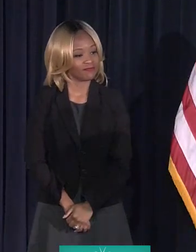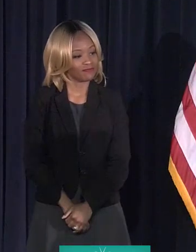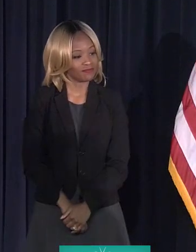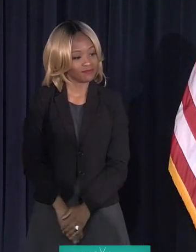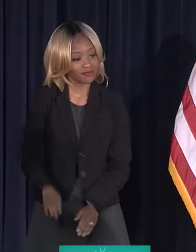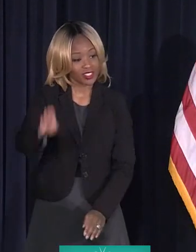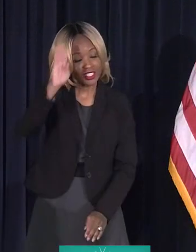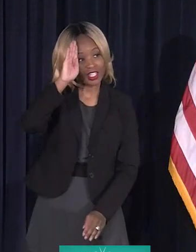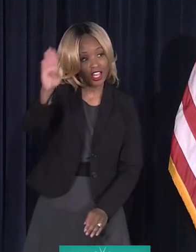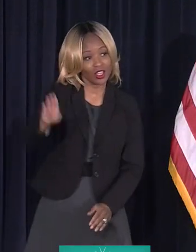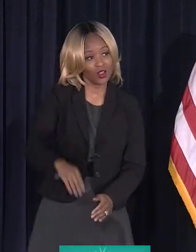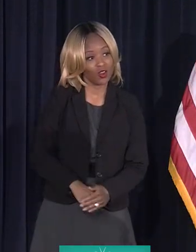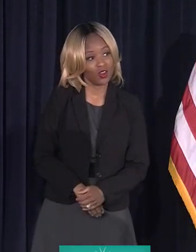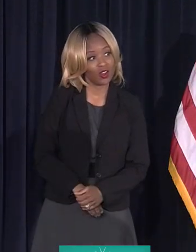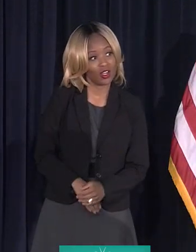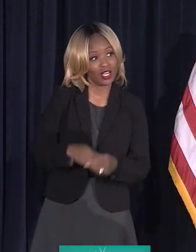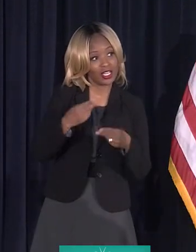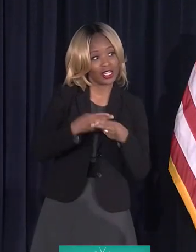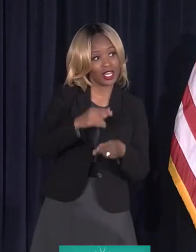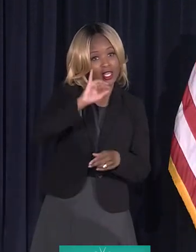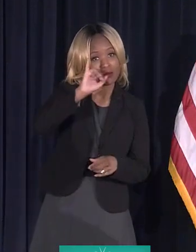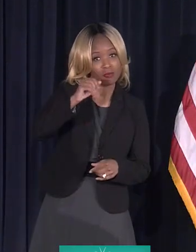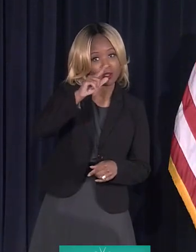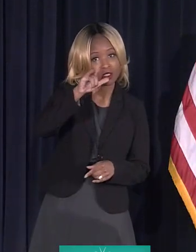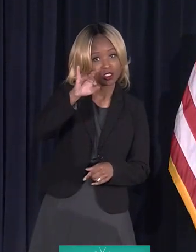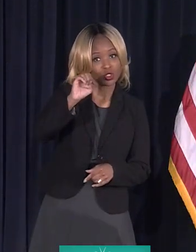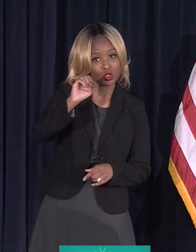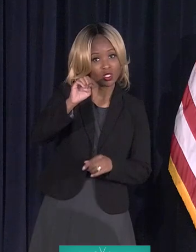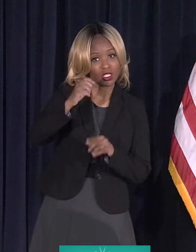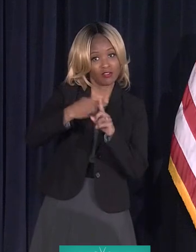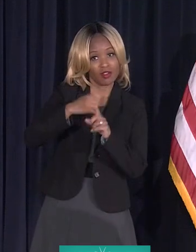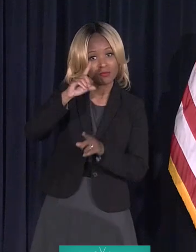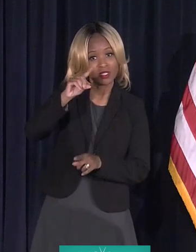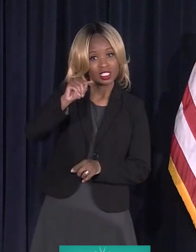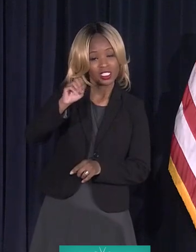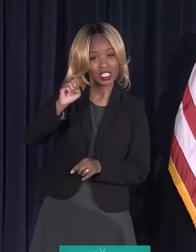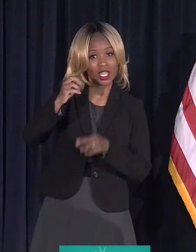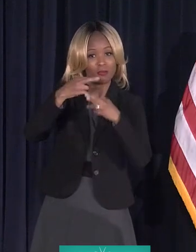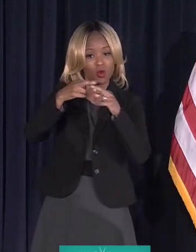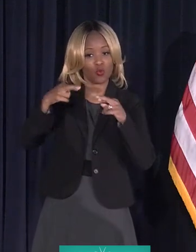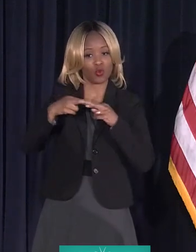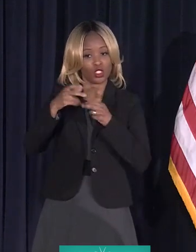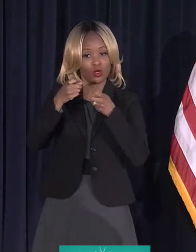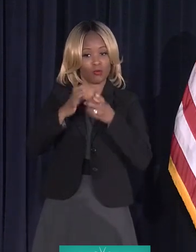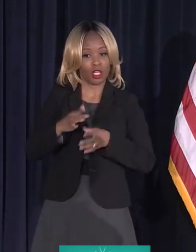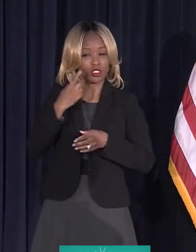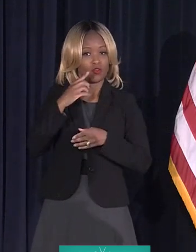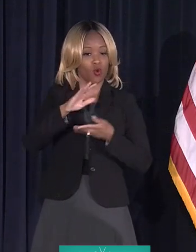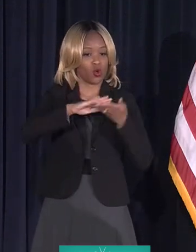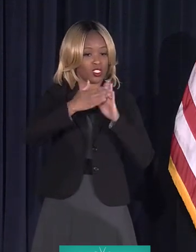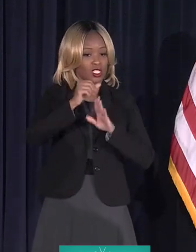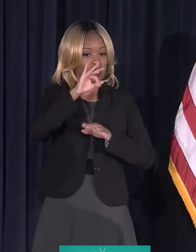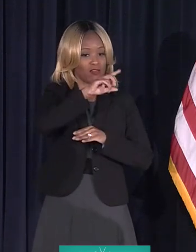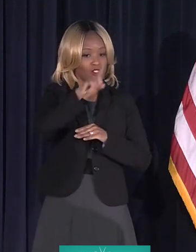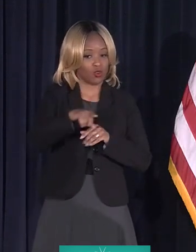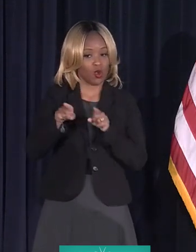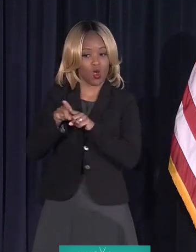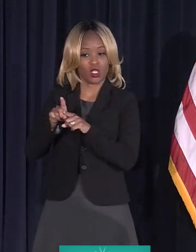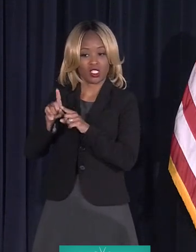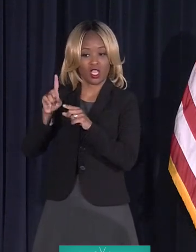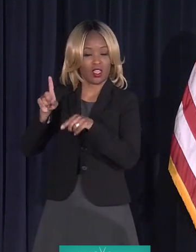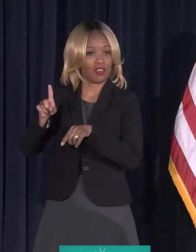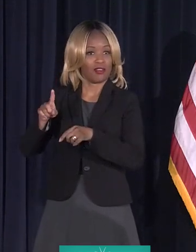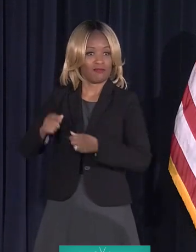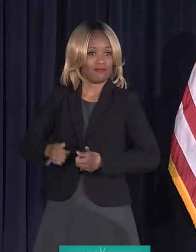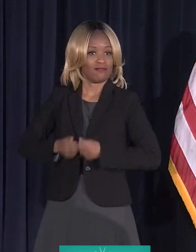Hi. My name is Julie Jaswiak, DTE, Regional Manager for the City of Detroit. I am also a long-time